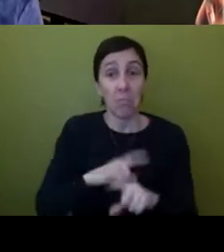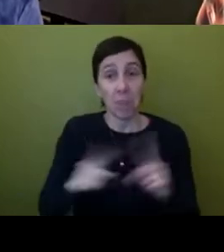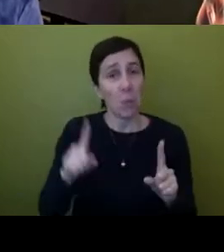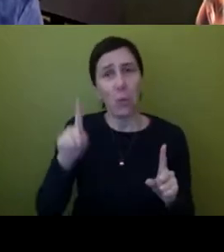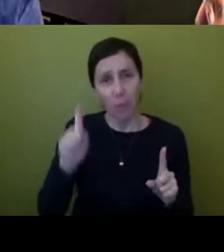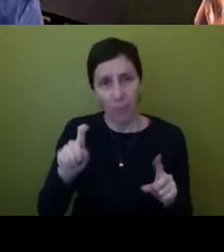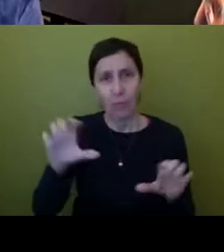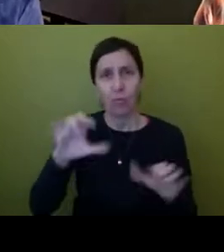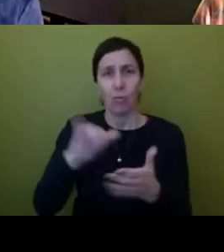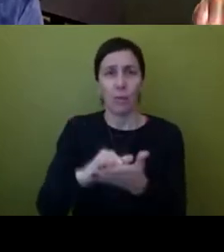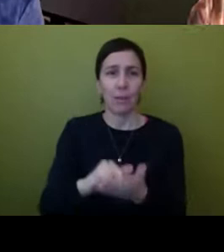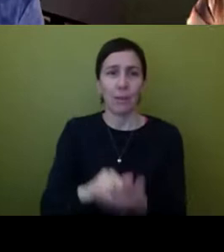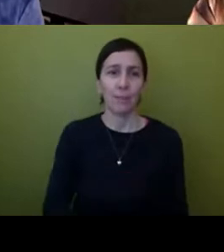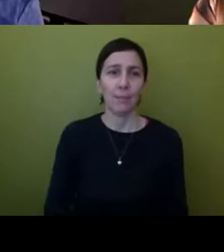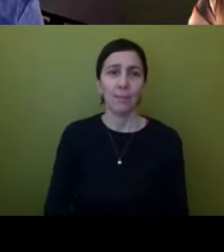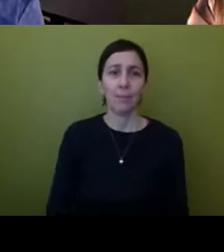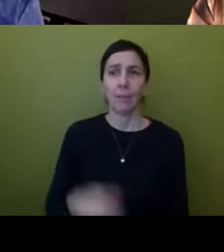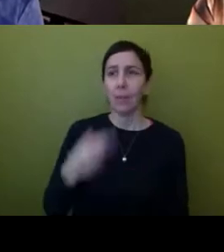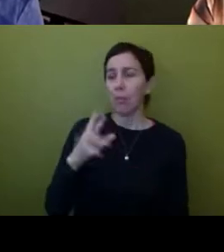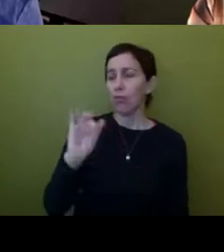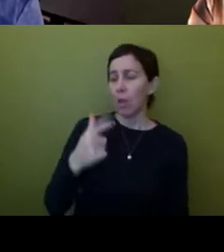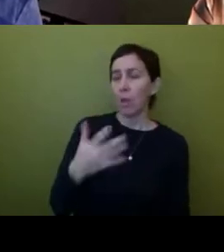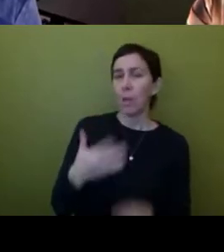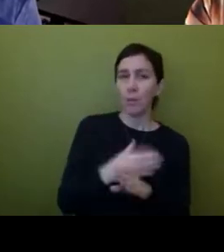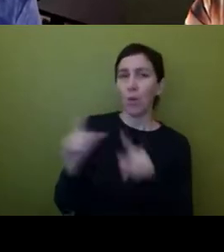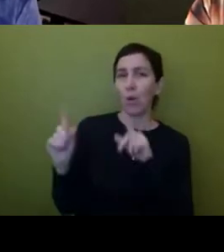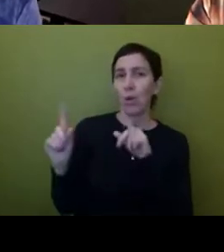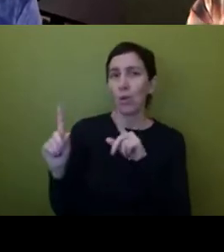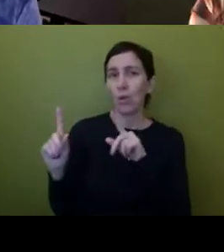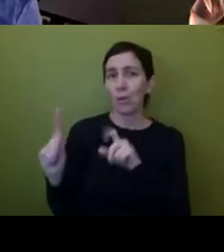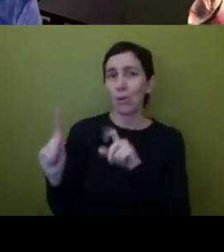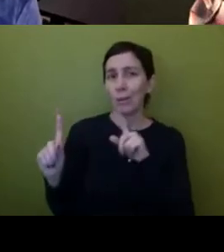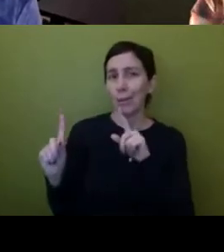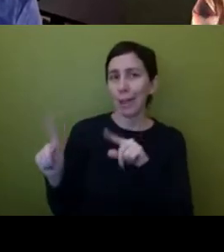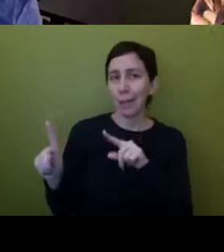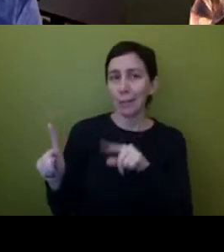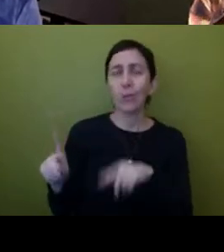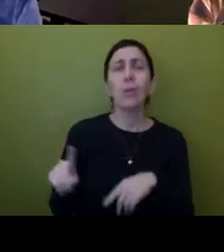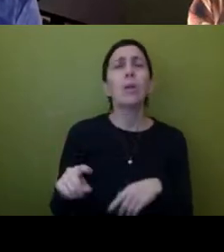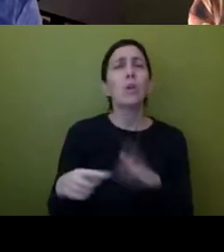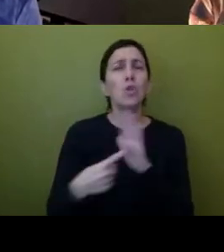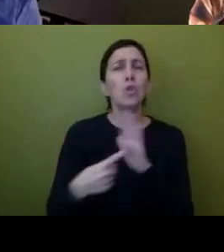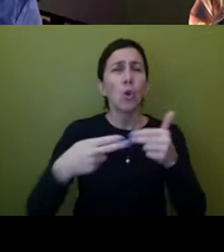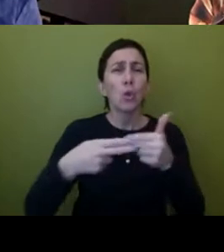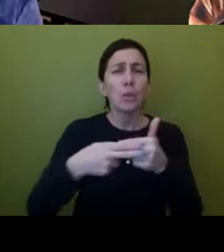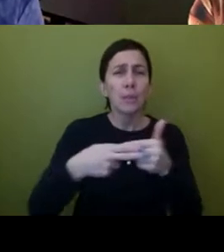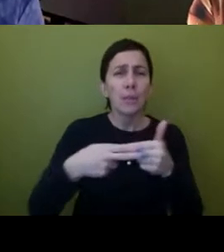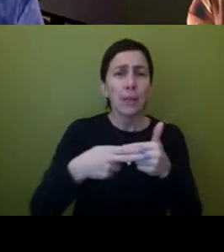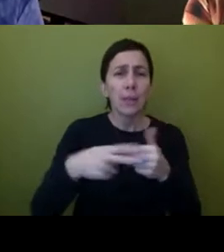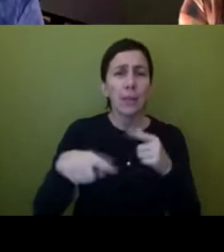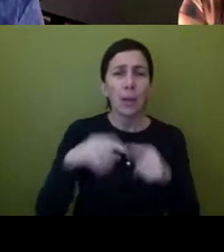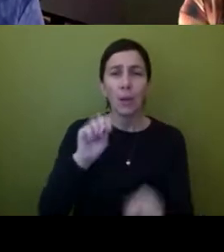so before we go to the q a i just want to bring up one more project if you can put on the slide about sam durant's scaffold project